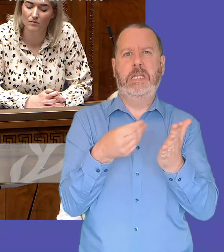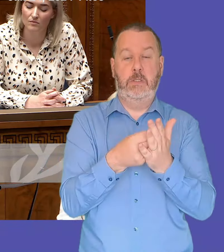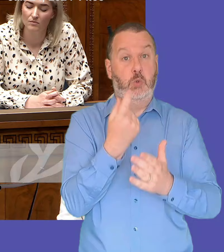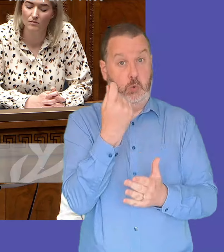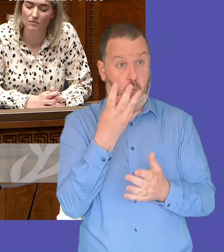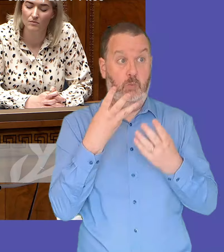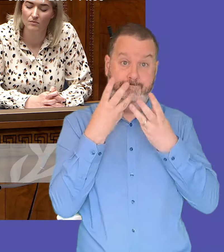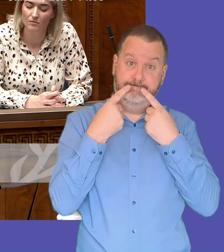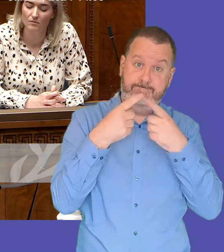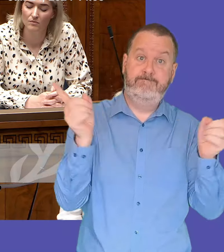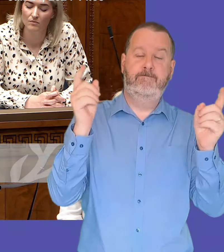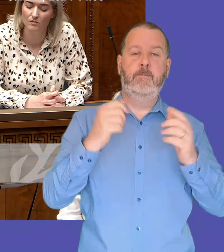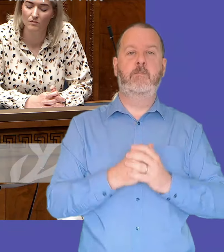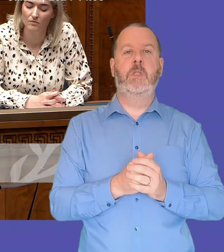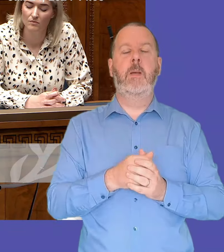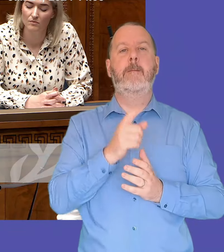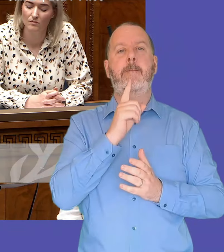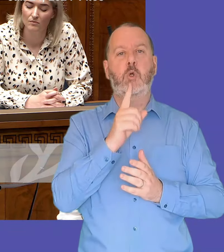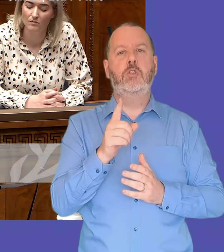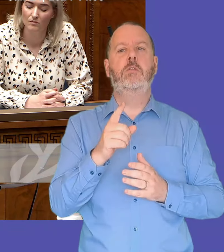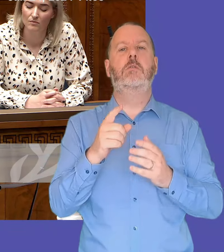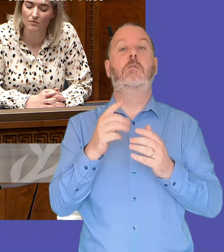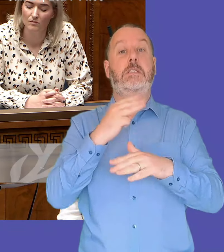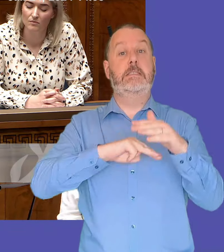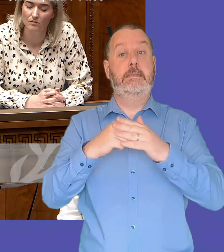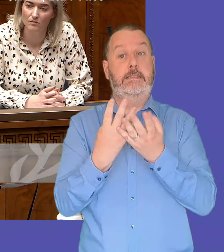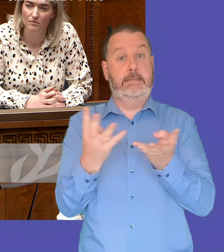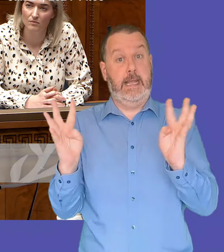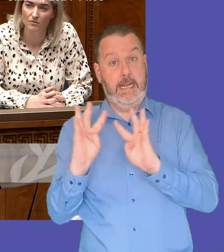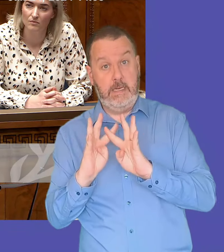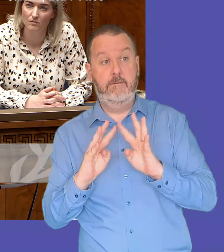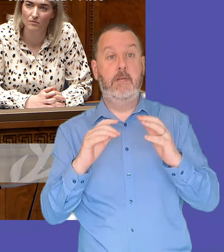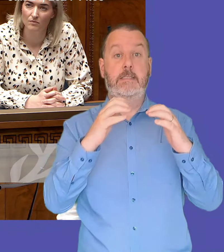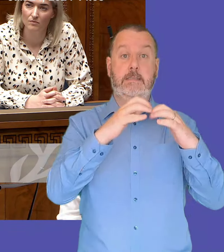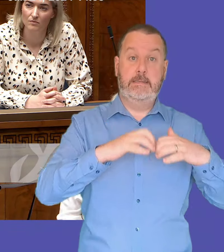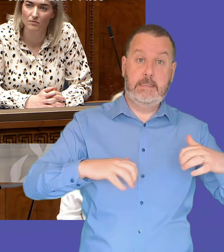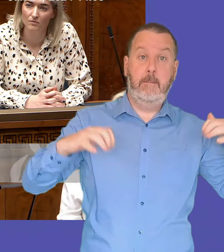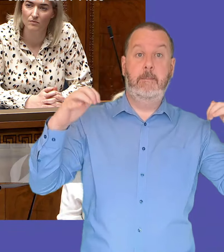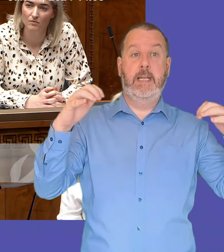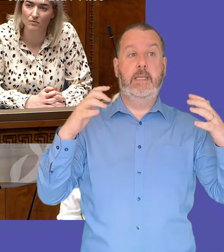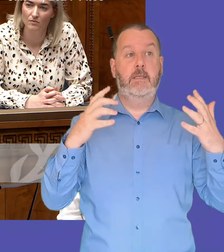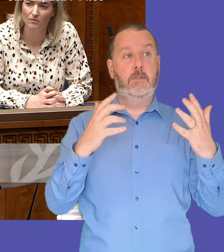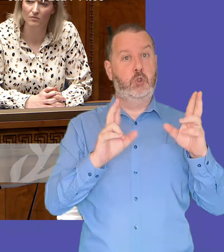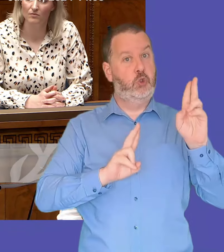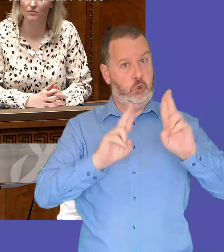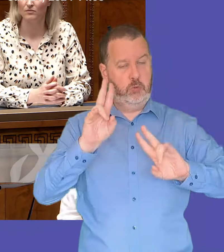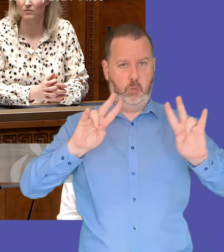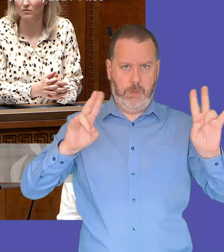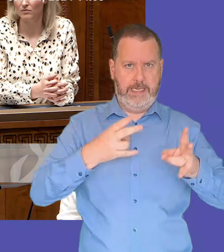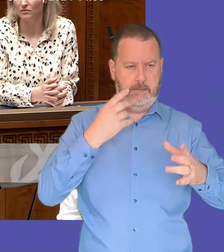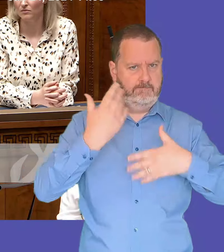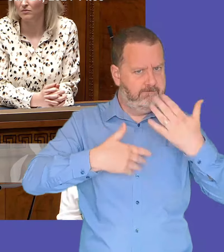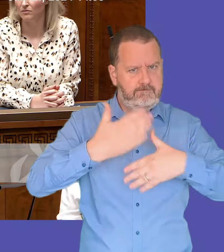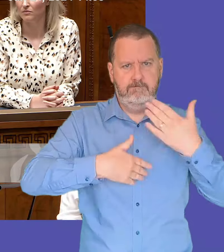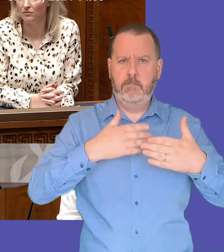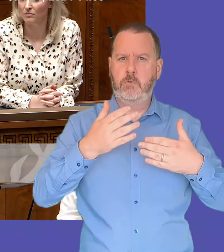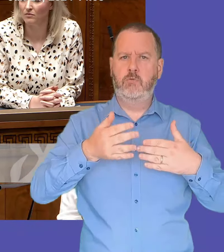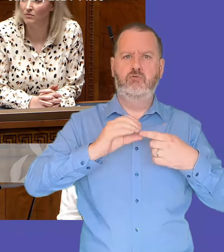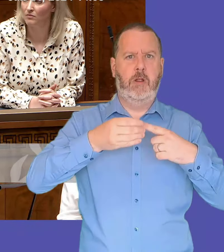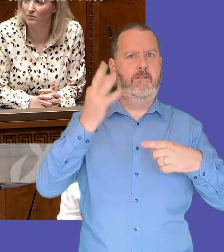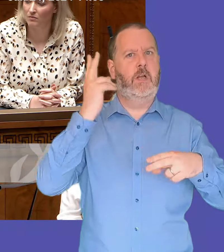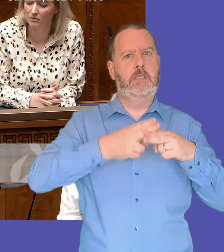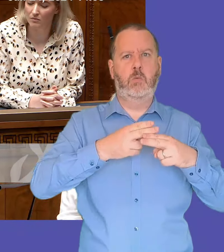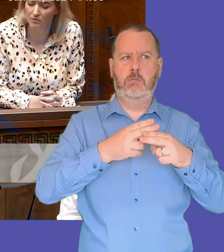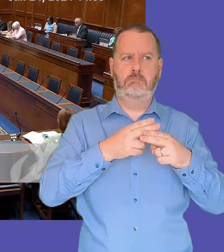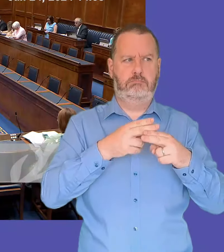opinion that it's normal routine business of the executive new assembly and i believe that we should be meeting with urgency in which to try to get clarity for departments on